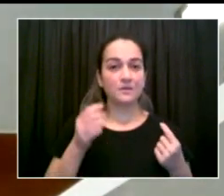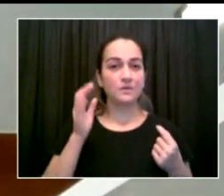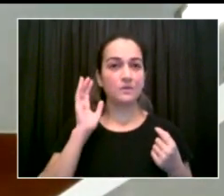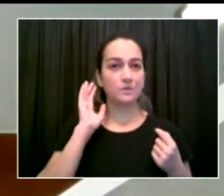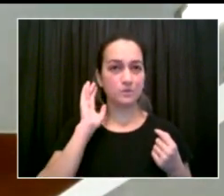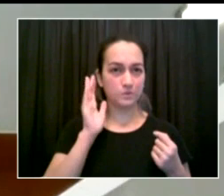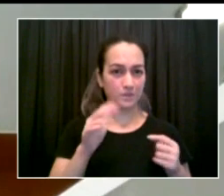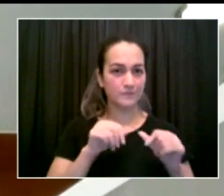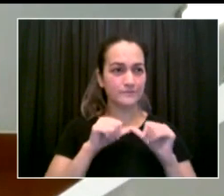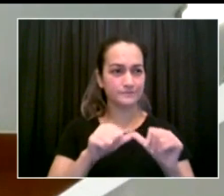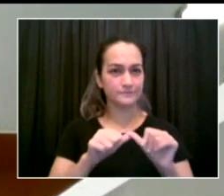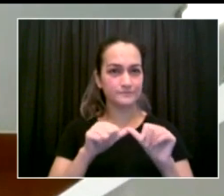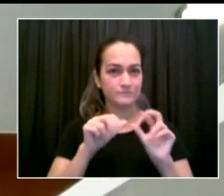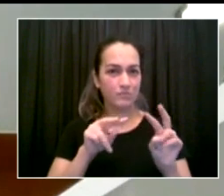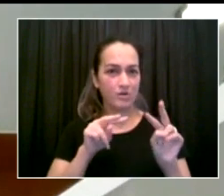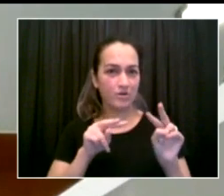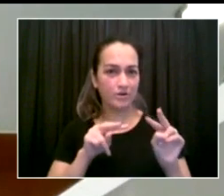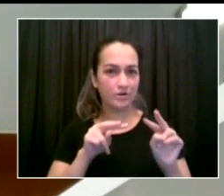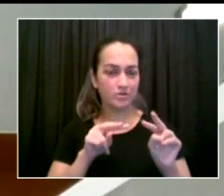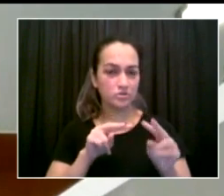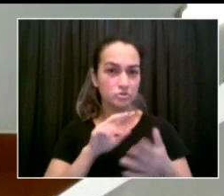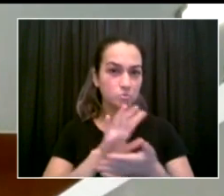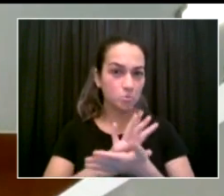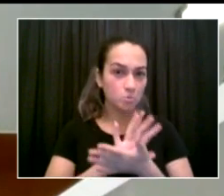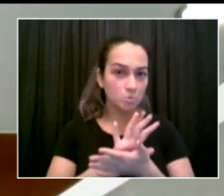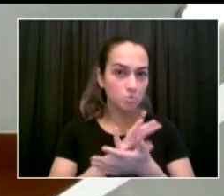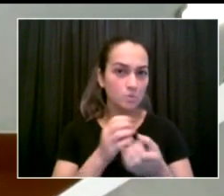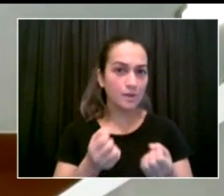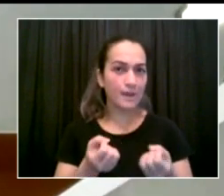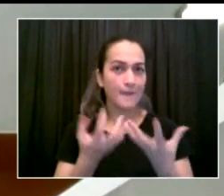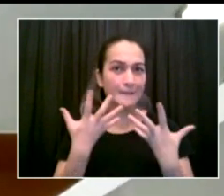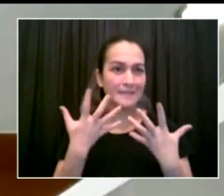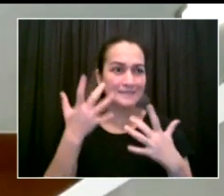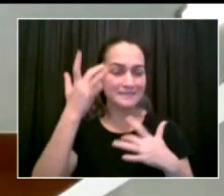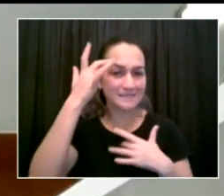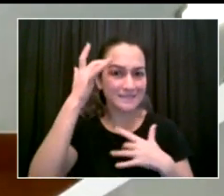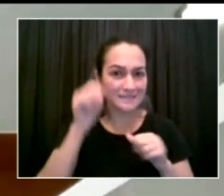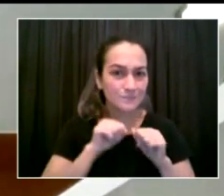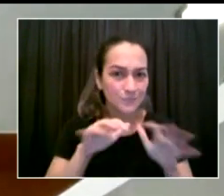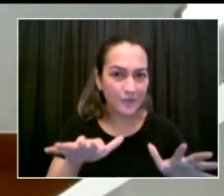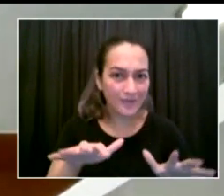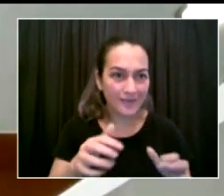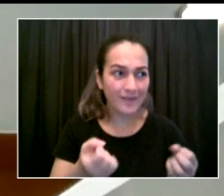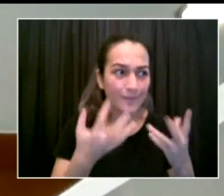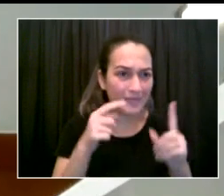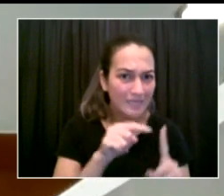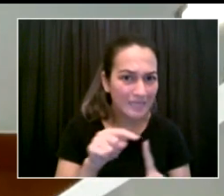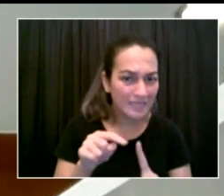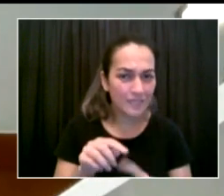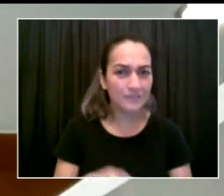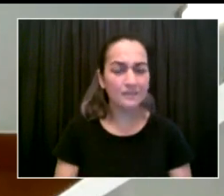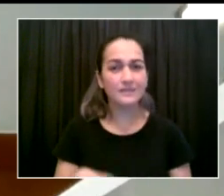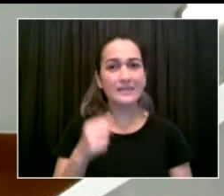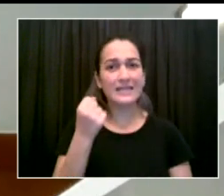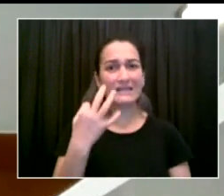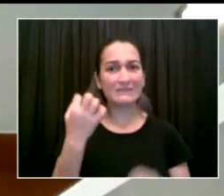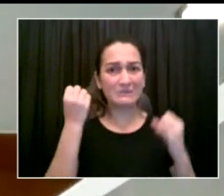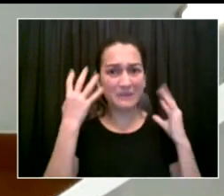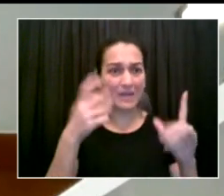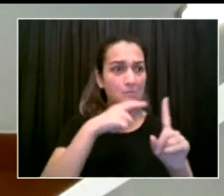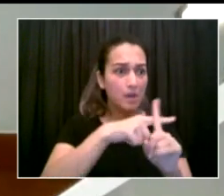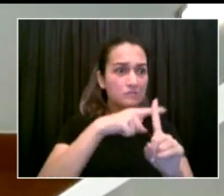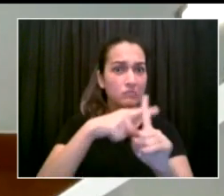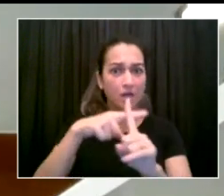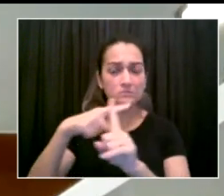widespread transmission in any given school that's triggered by if there are cases seen at that school. then look for evidence of multiple sources of